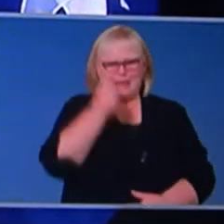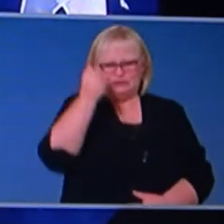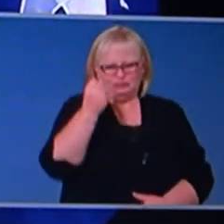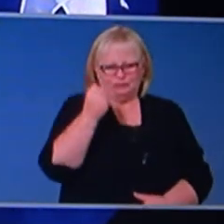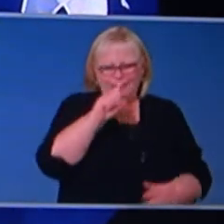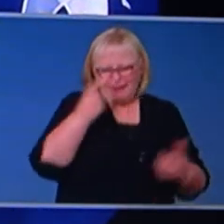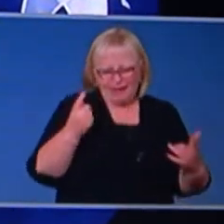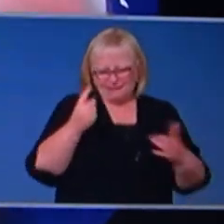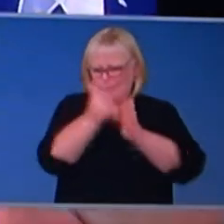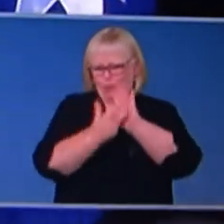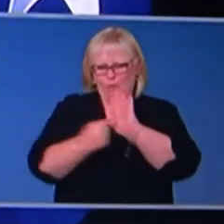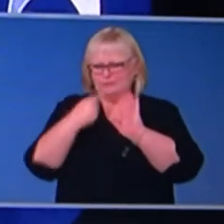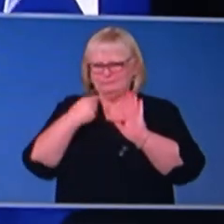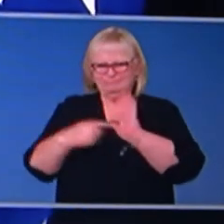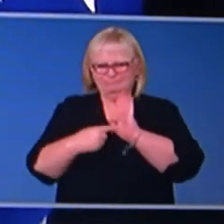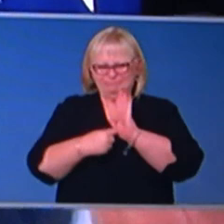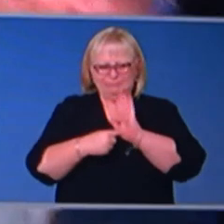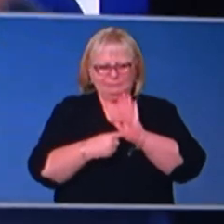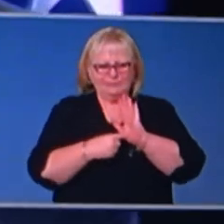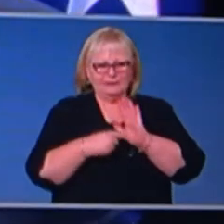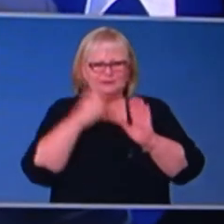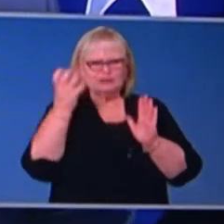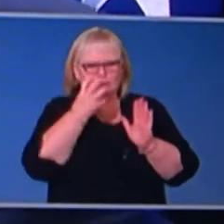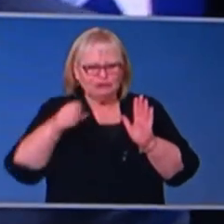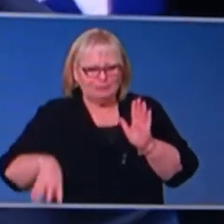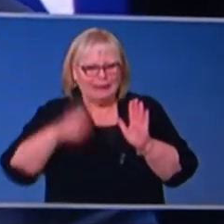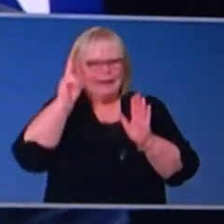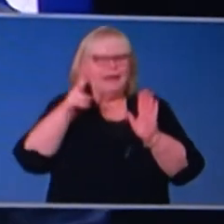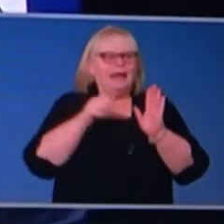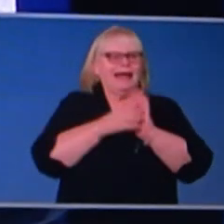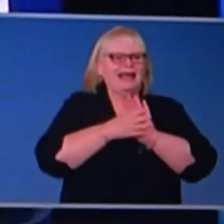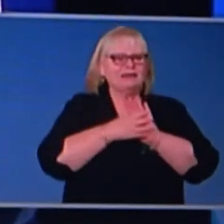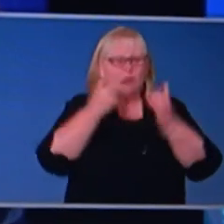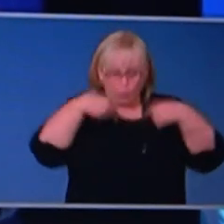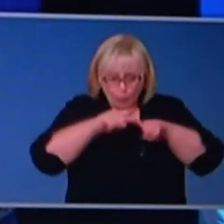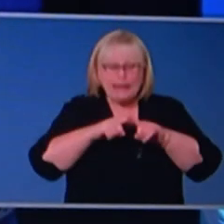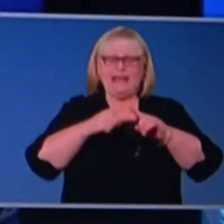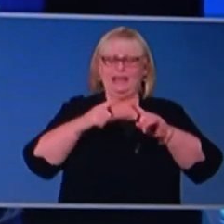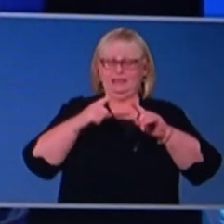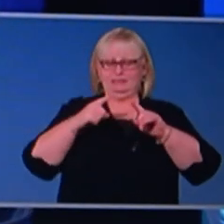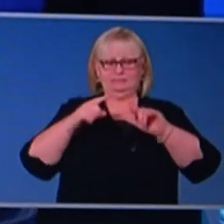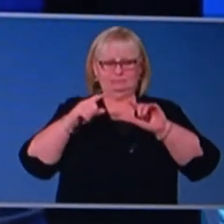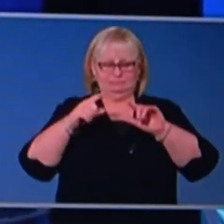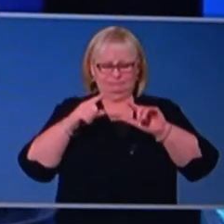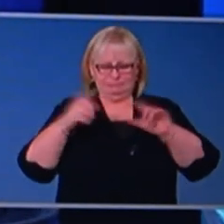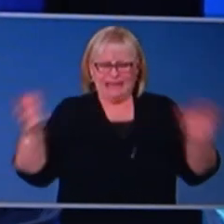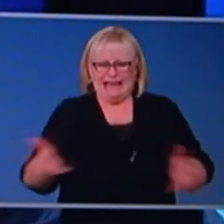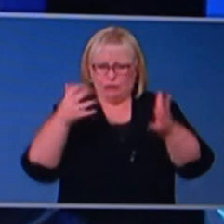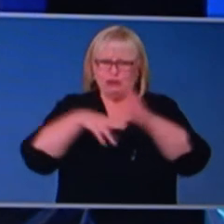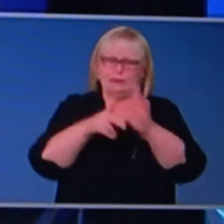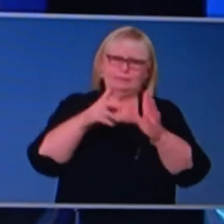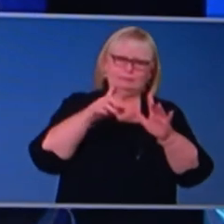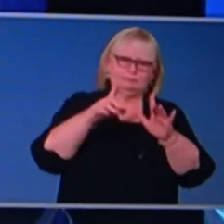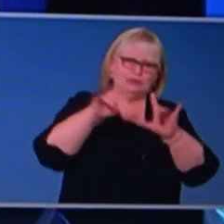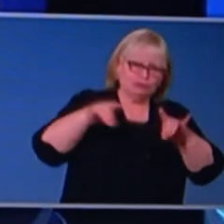encouraging as a, um, a public, um, in the public service, we are arranging, we are encouraging it within the Commonwealth public service. The state governments